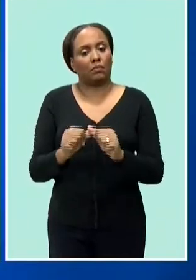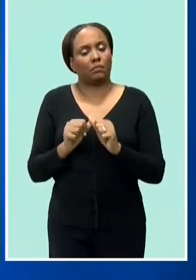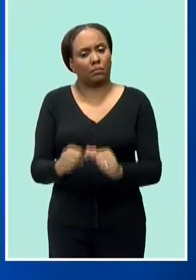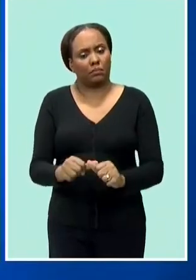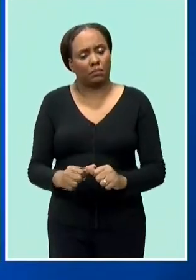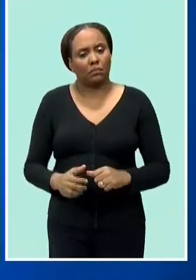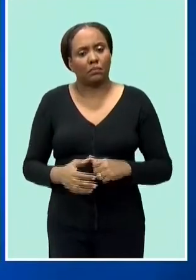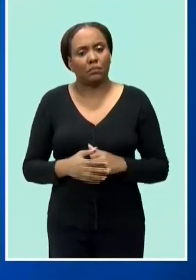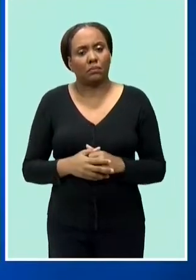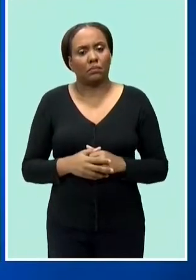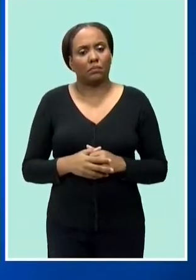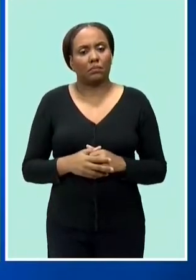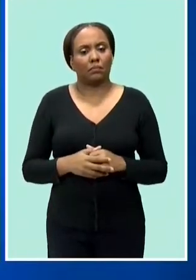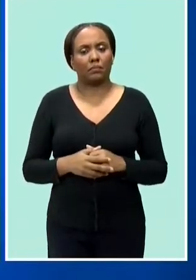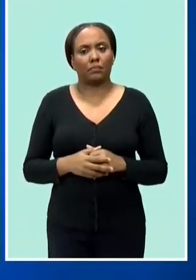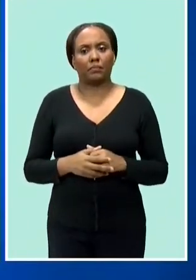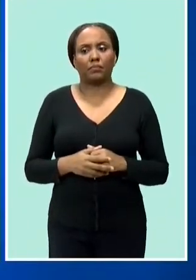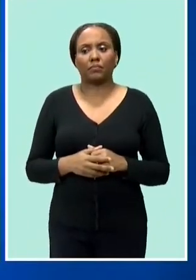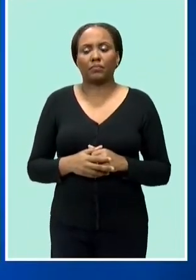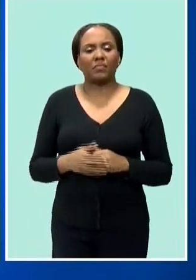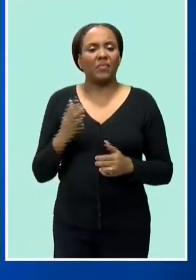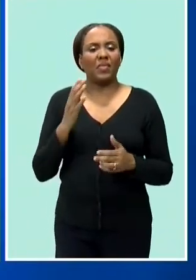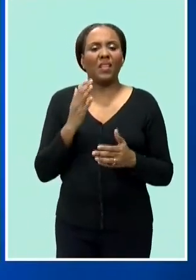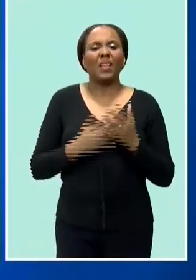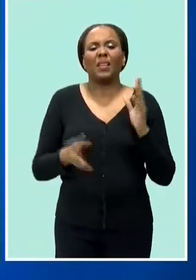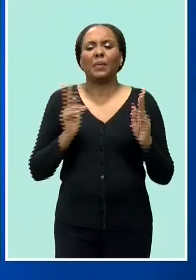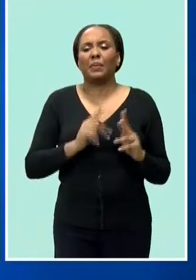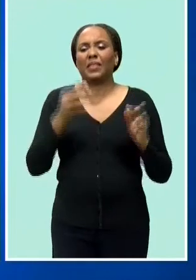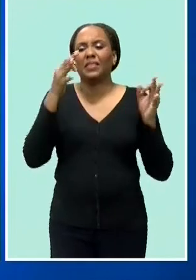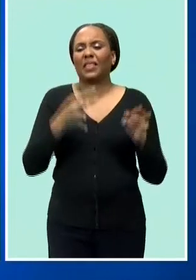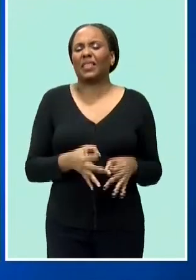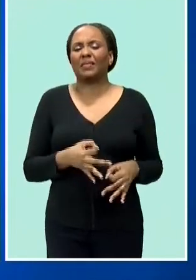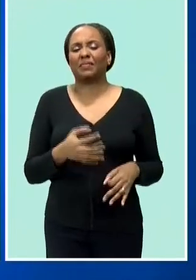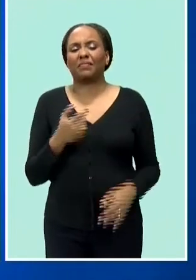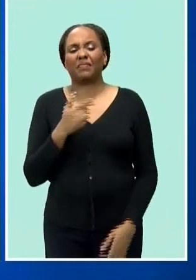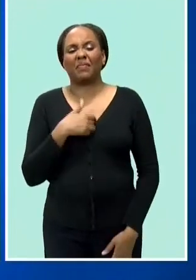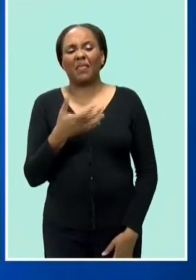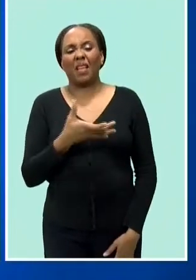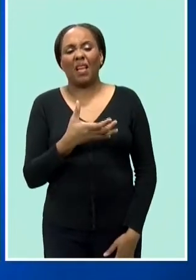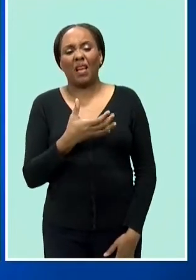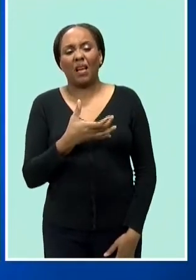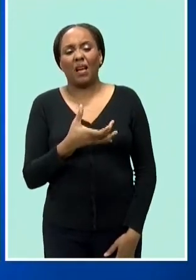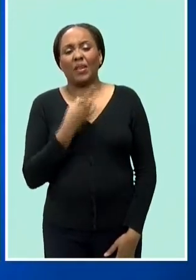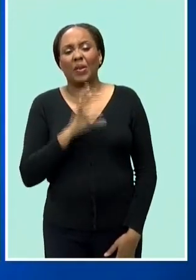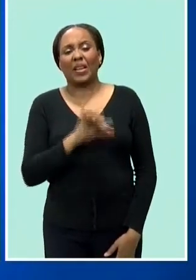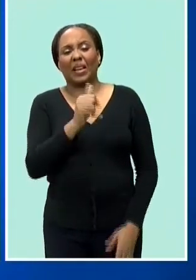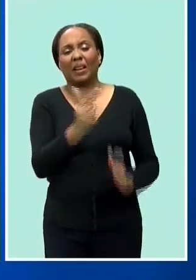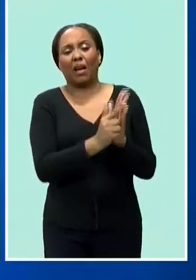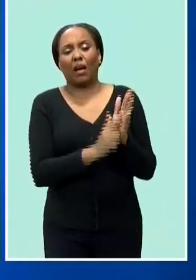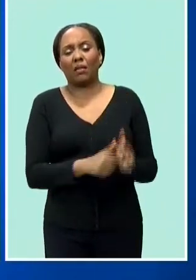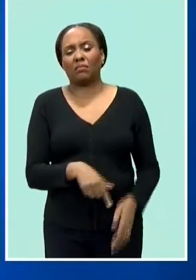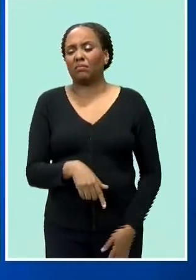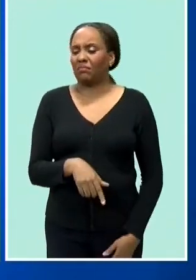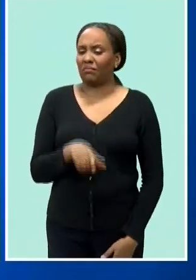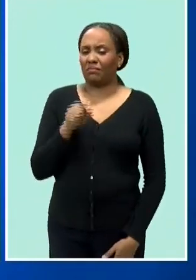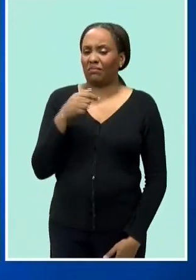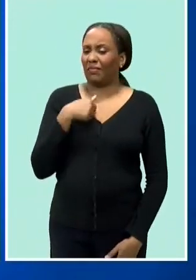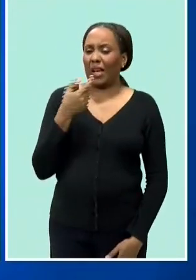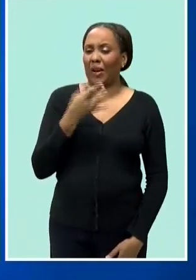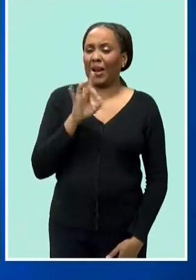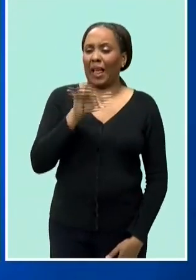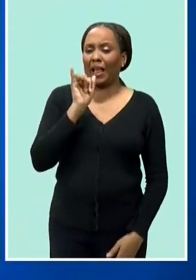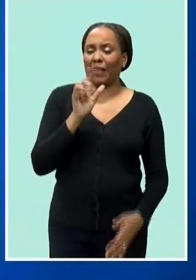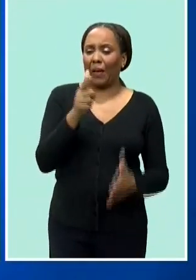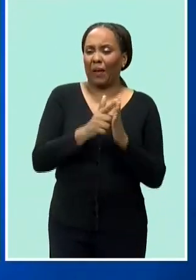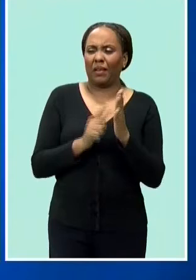deciding on which law to uphold and which one not to uphold you begin to bring your